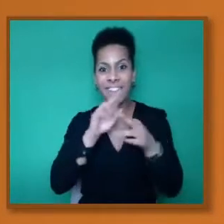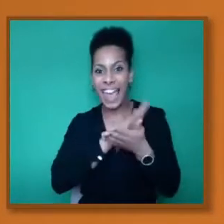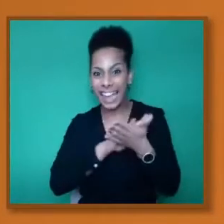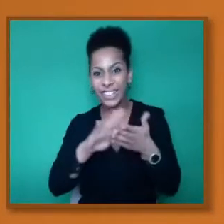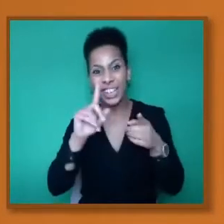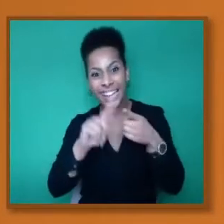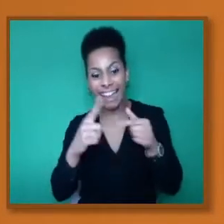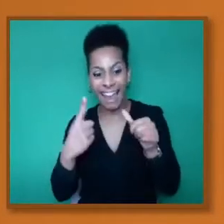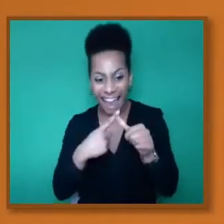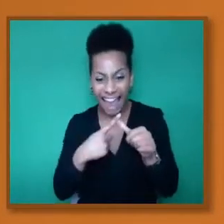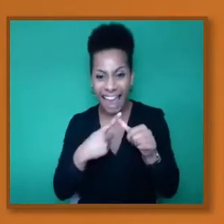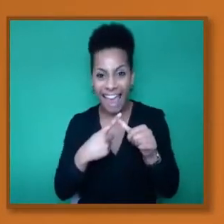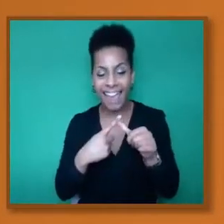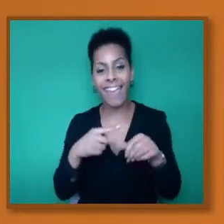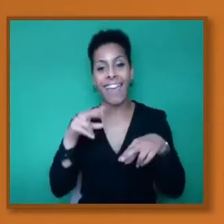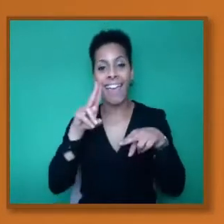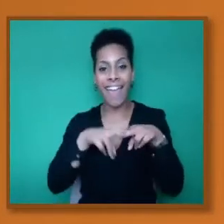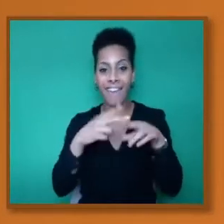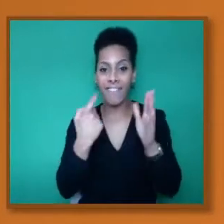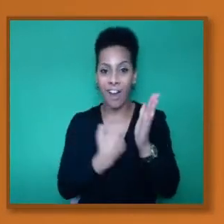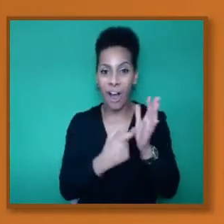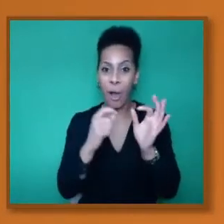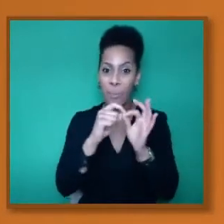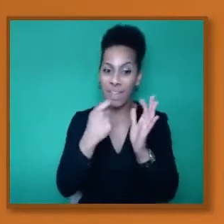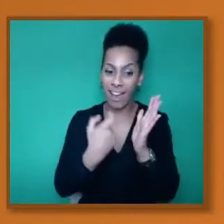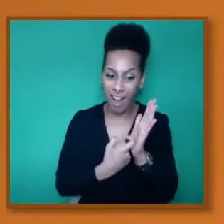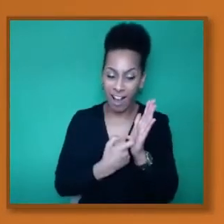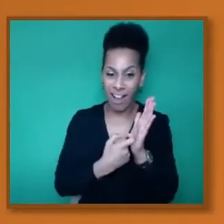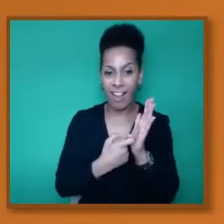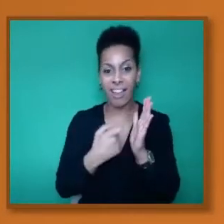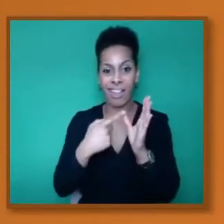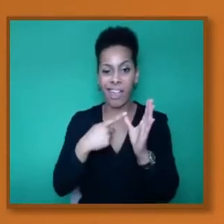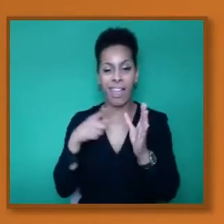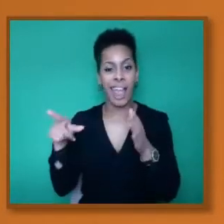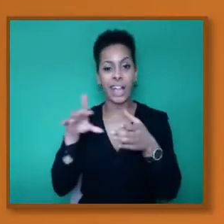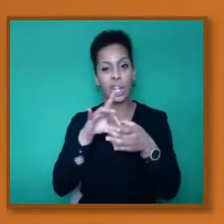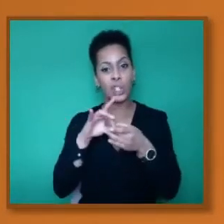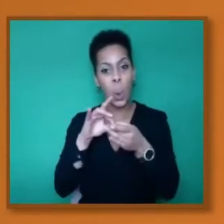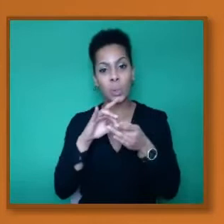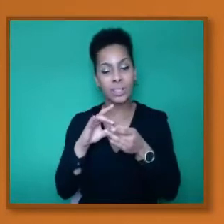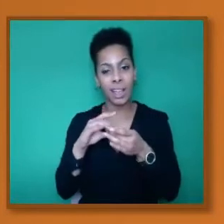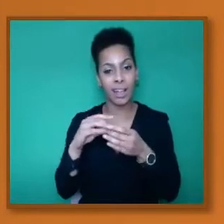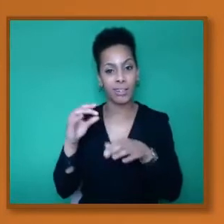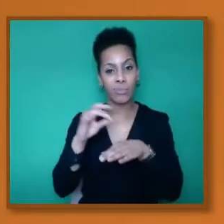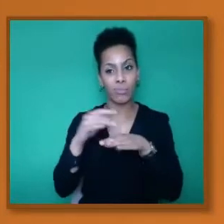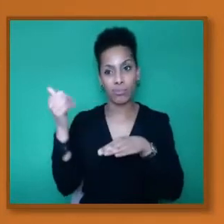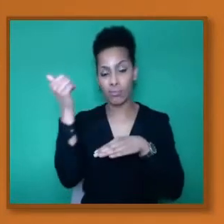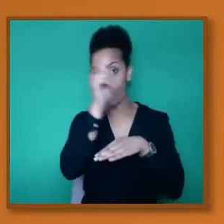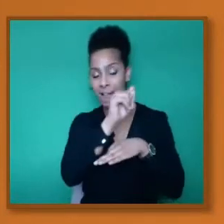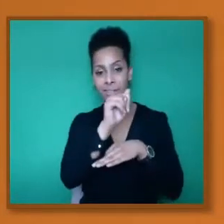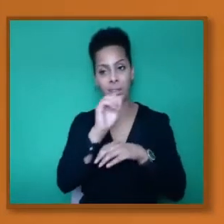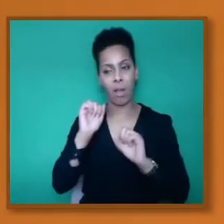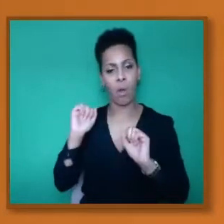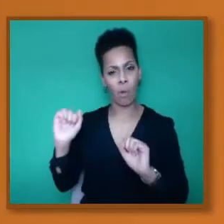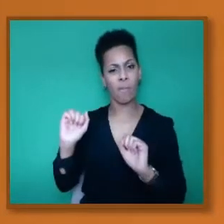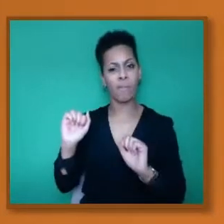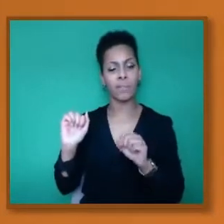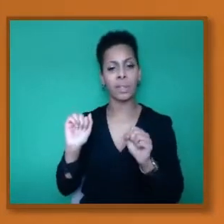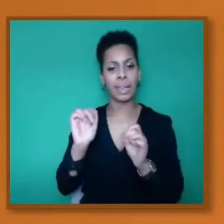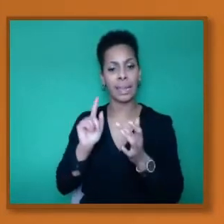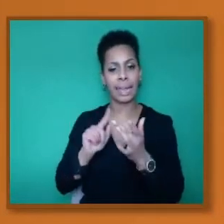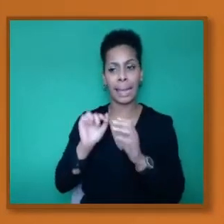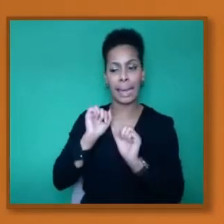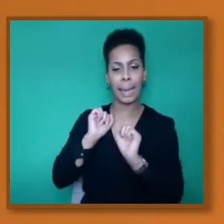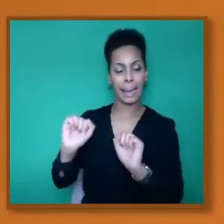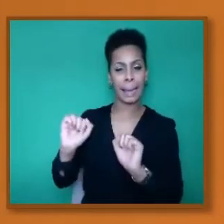FRSB and associate professor of immunology. I'd like you to Dr. Palmer